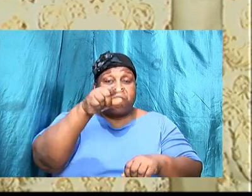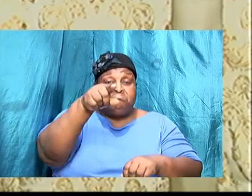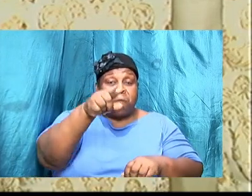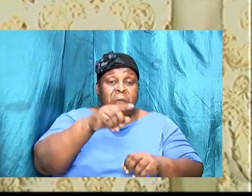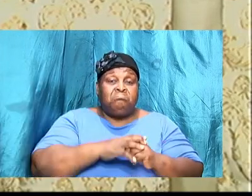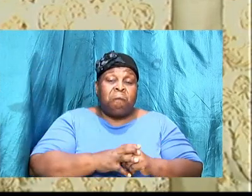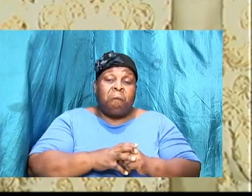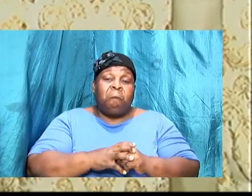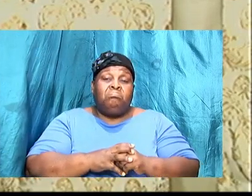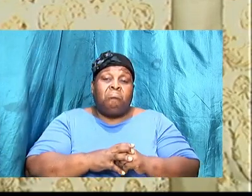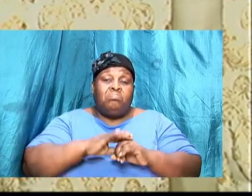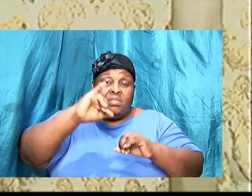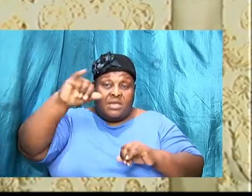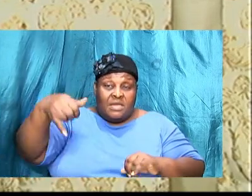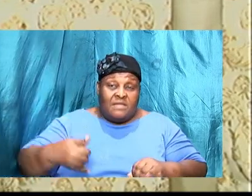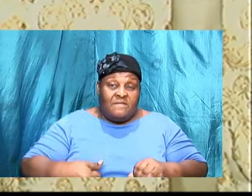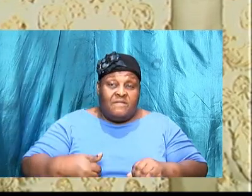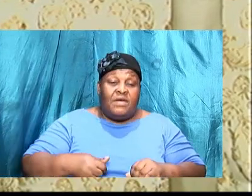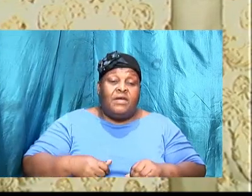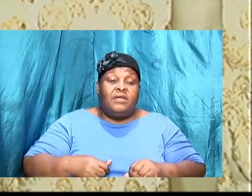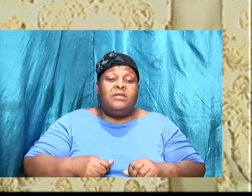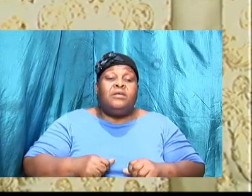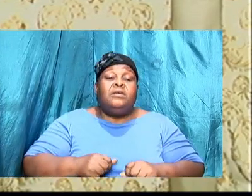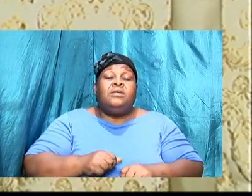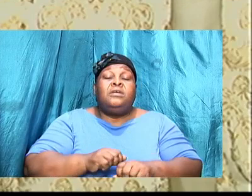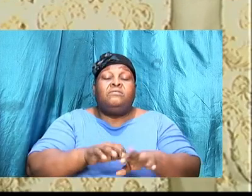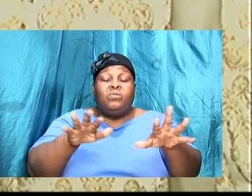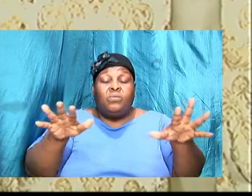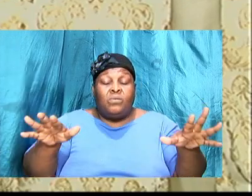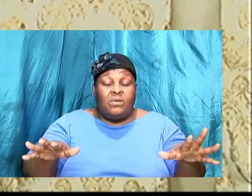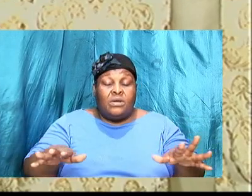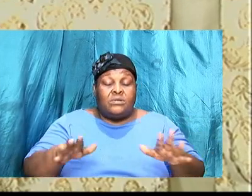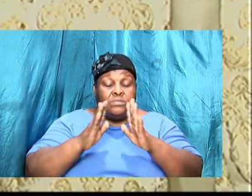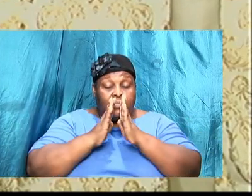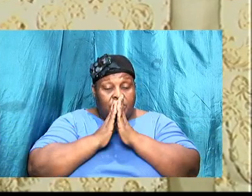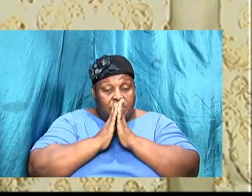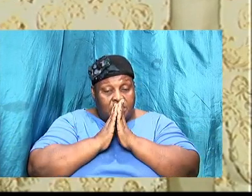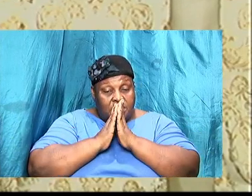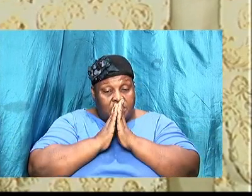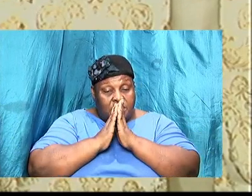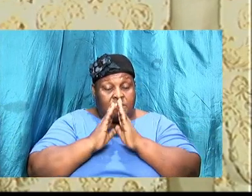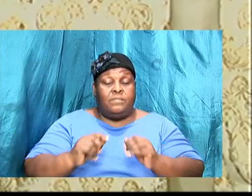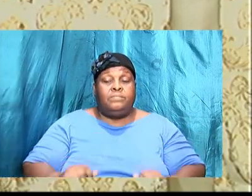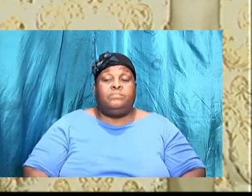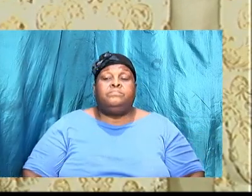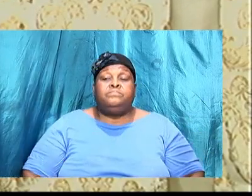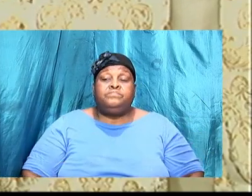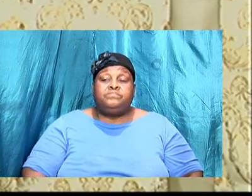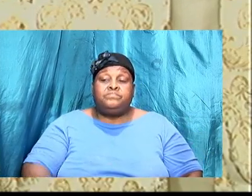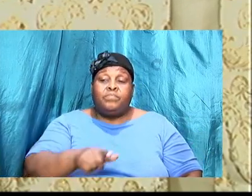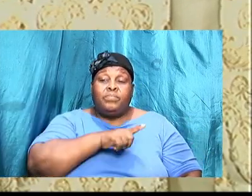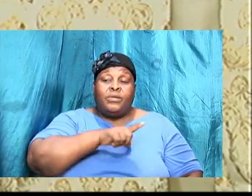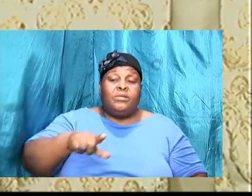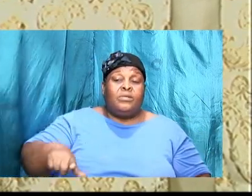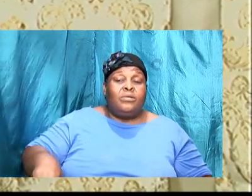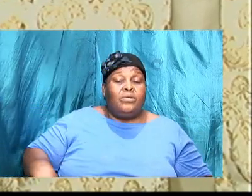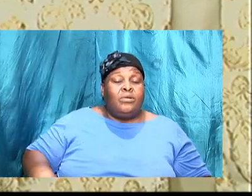of prayer tonight. I invite each and every one of us to just breathe a word of prayer before we get in the Word. Lord, we